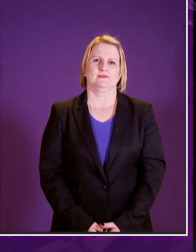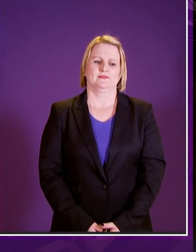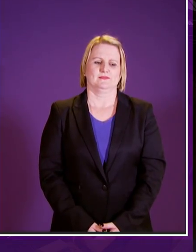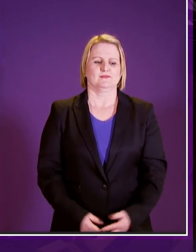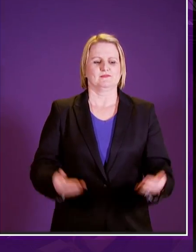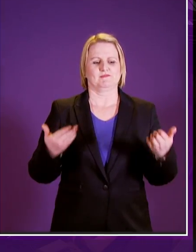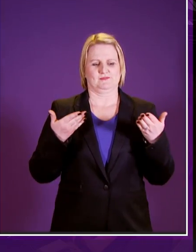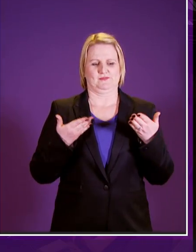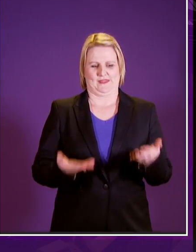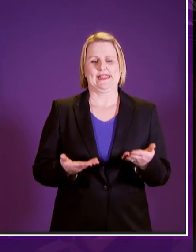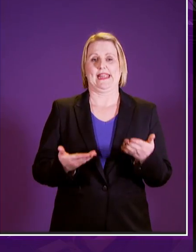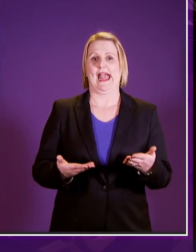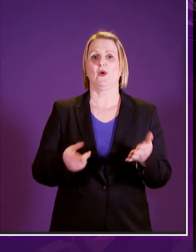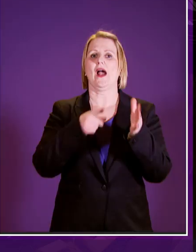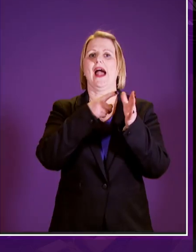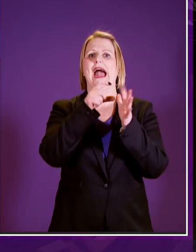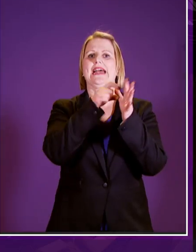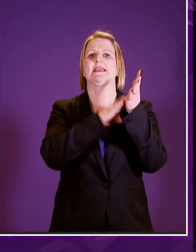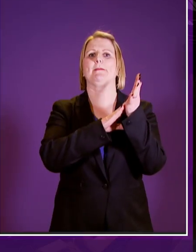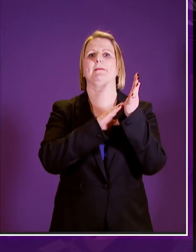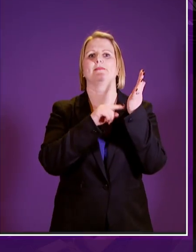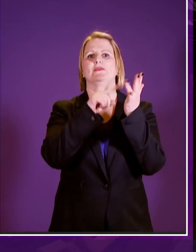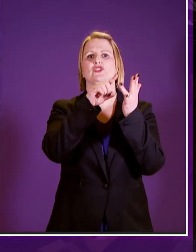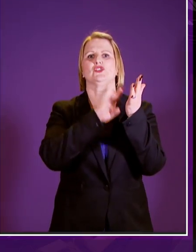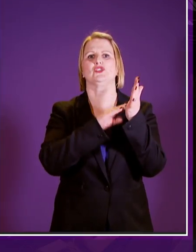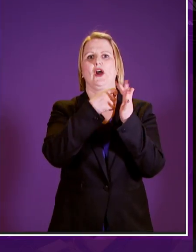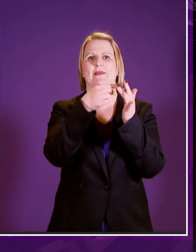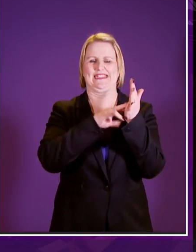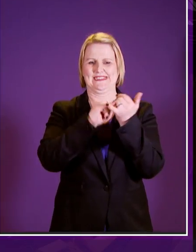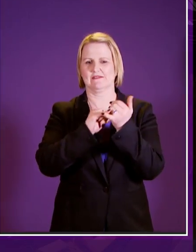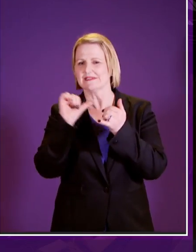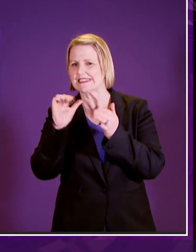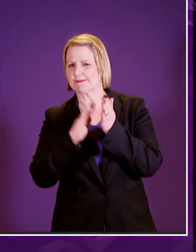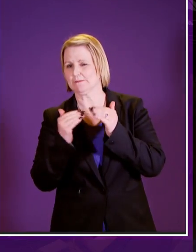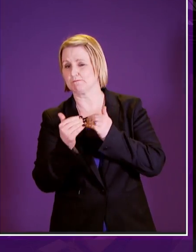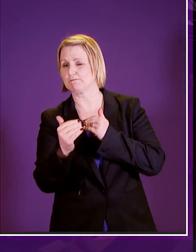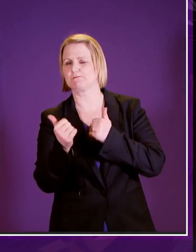i now call adam trumpens around six minutes please